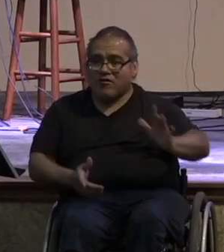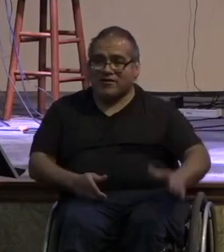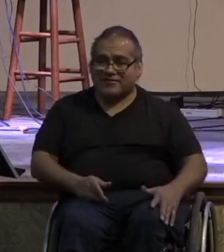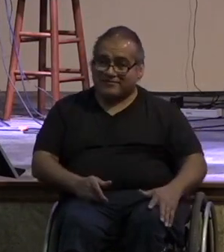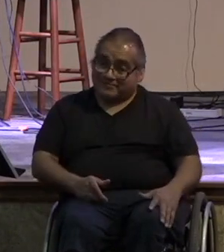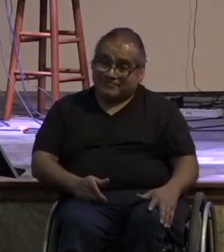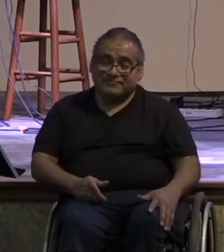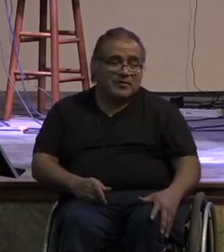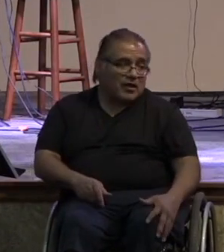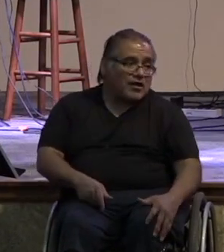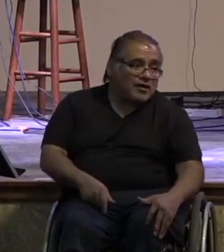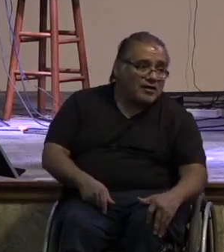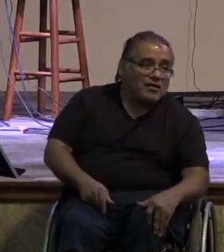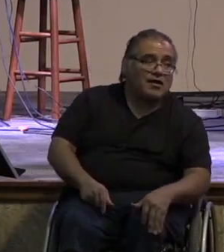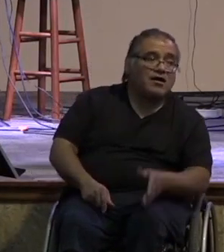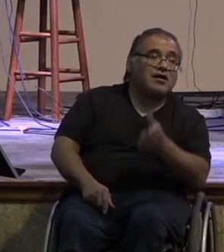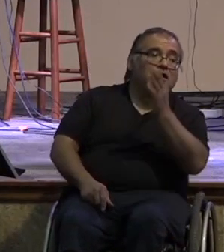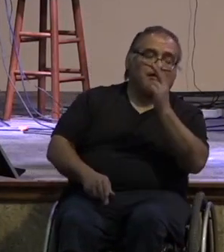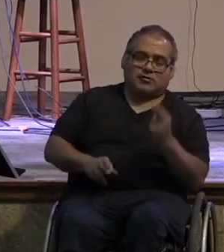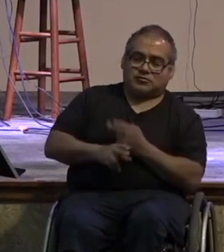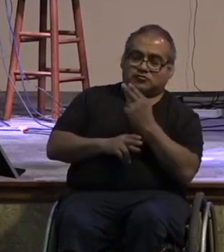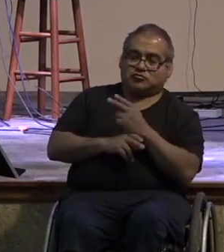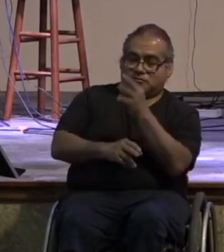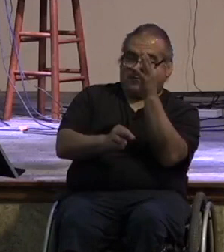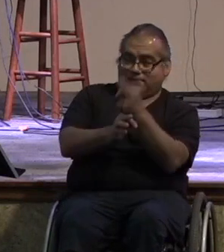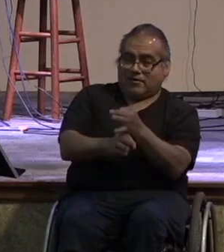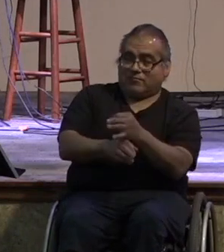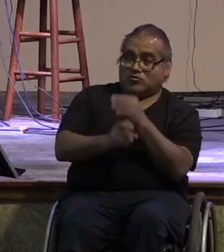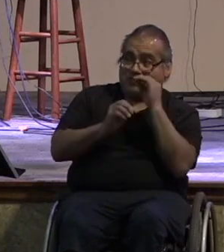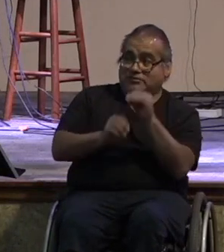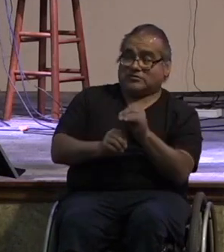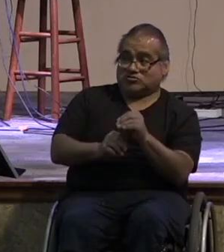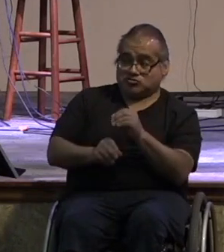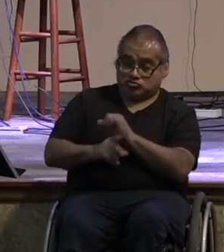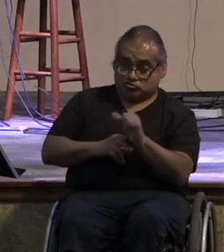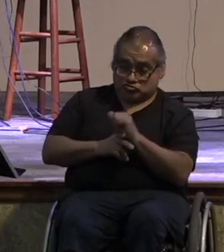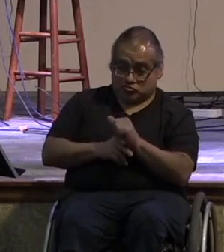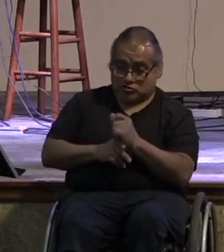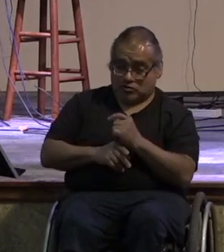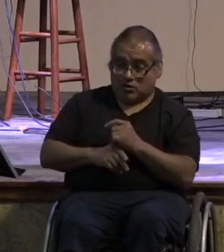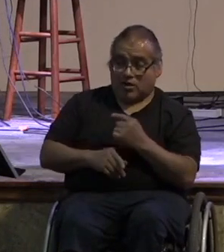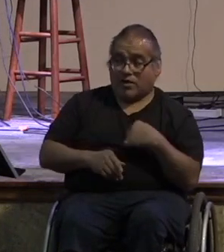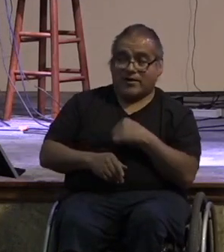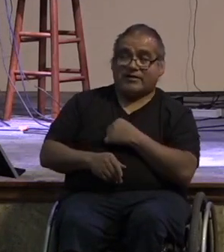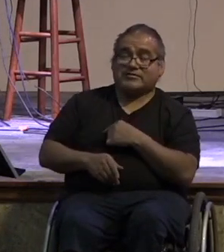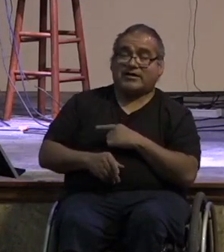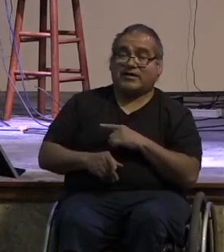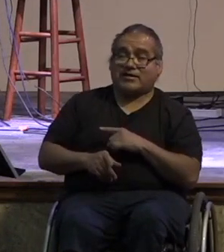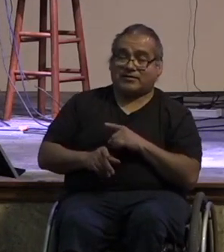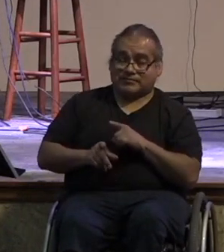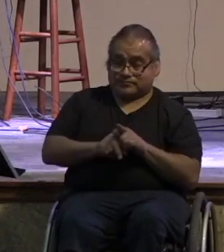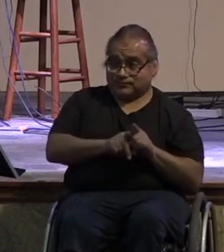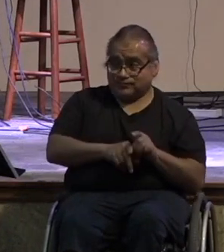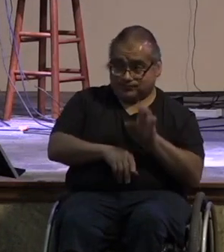so god is going to use this faithfulness as we give to teach equip and raise up us the church right that's what edify means is to